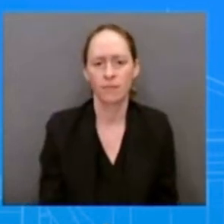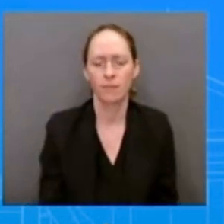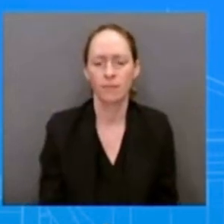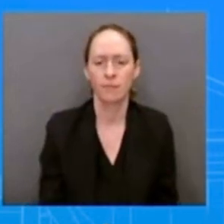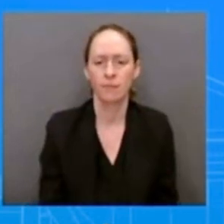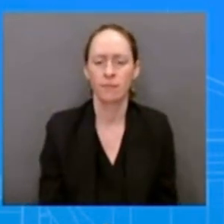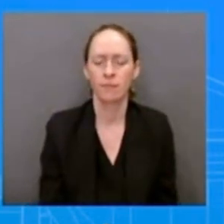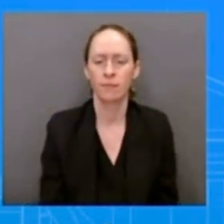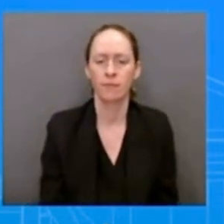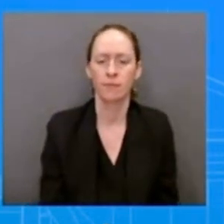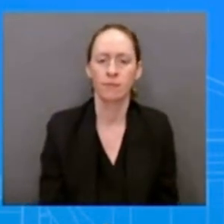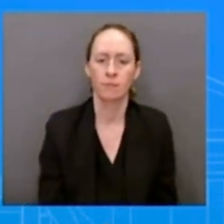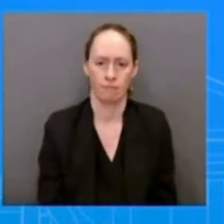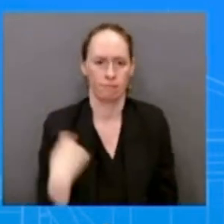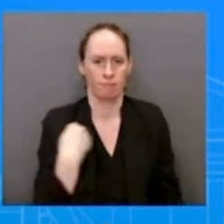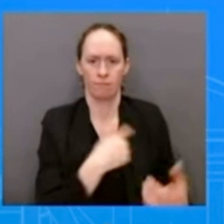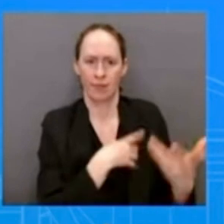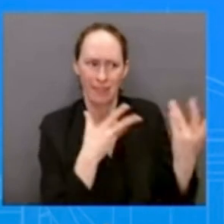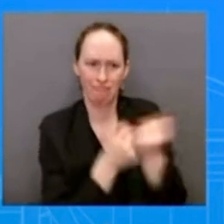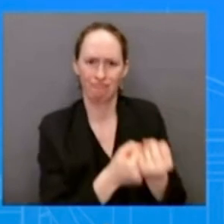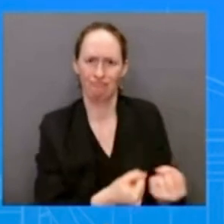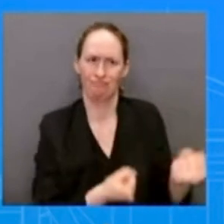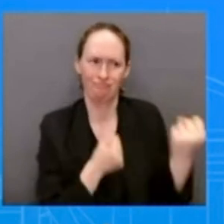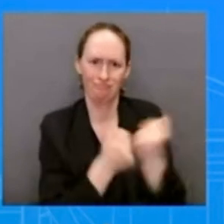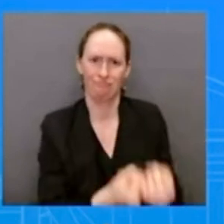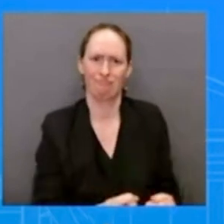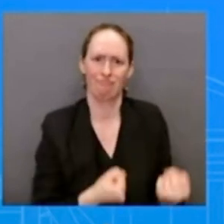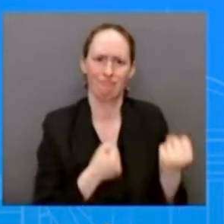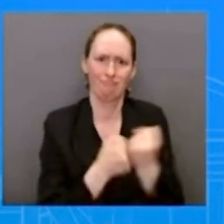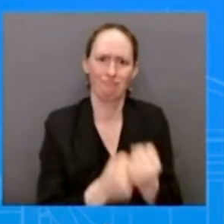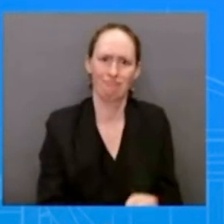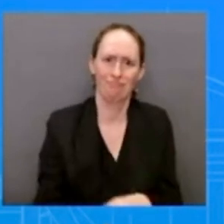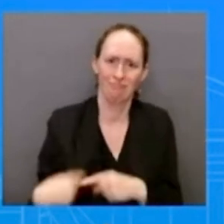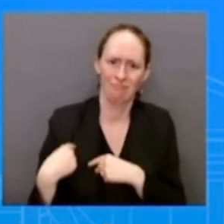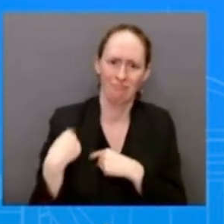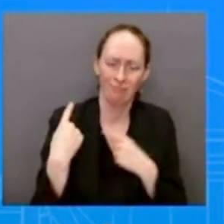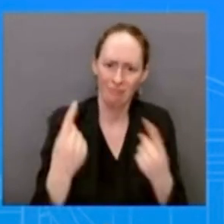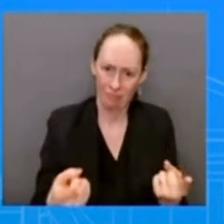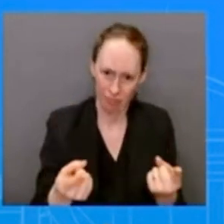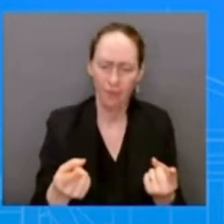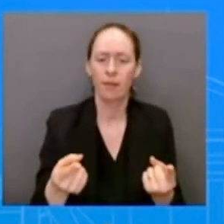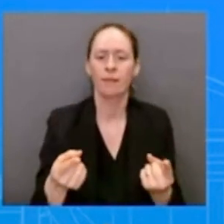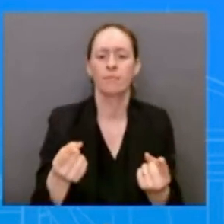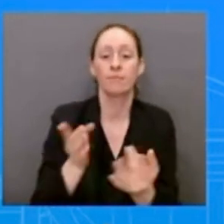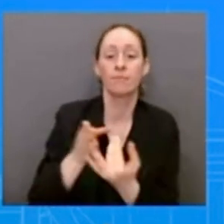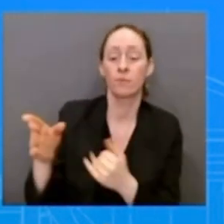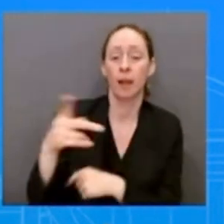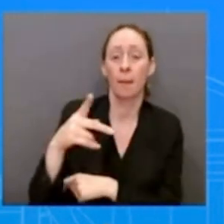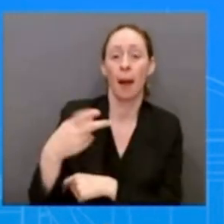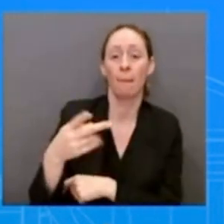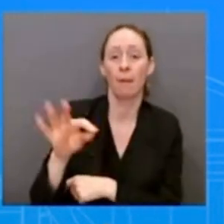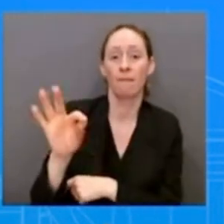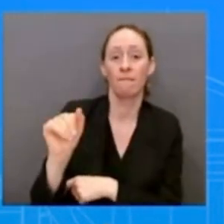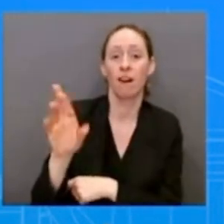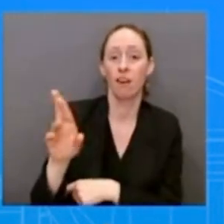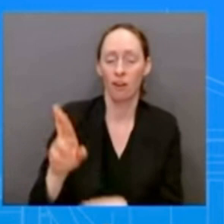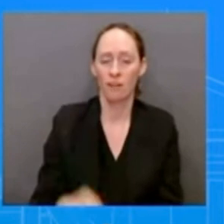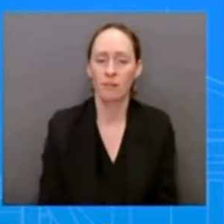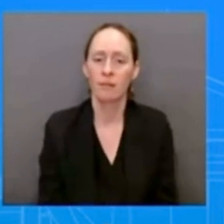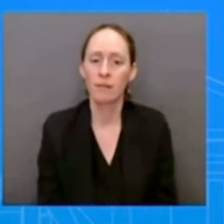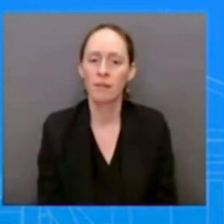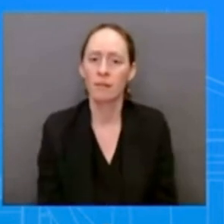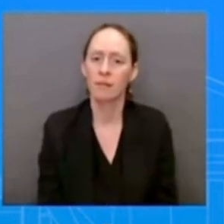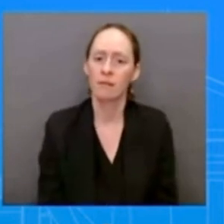largely through PEPFAR and you can see a world in which you know a law like this should it be